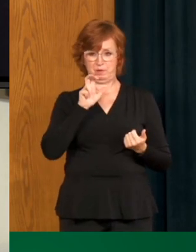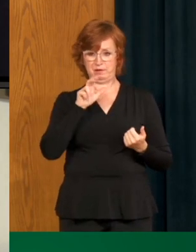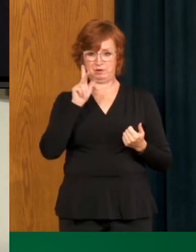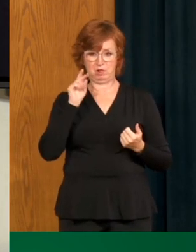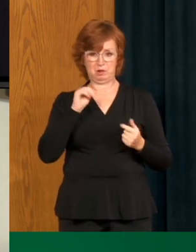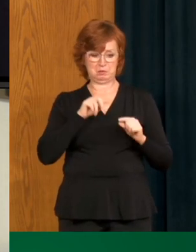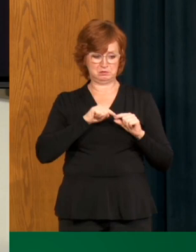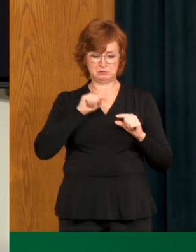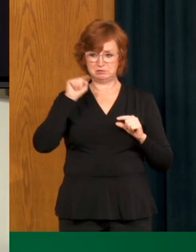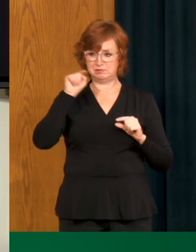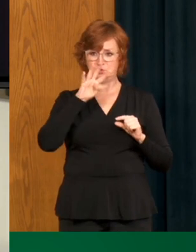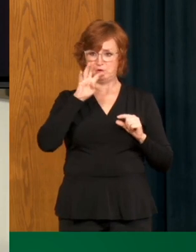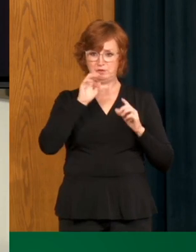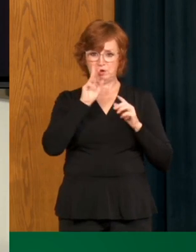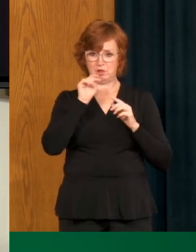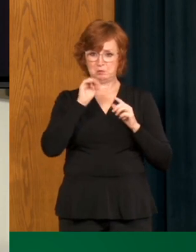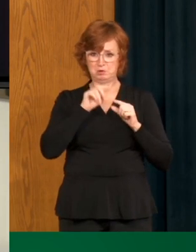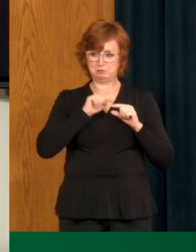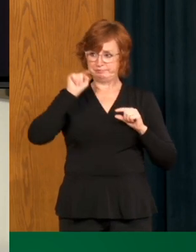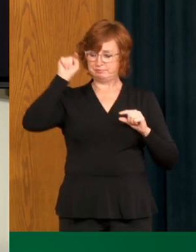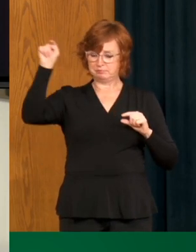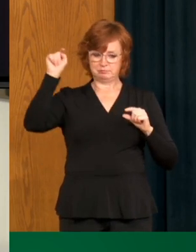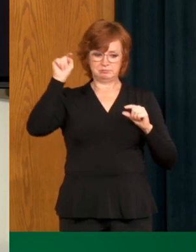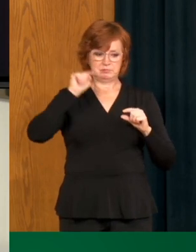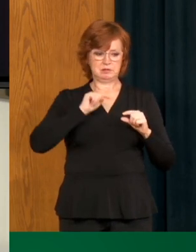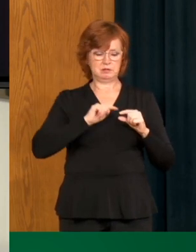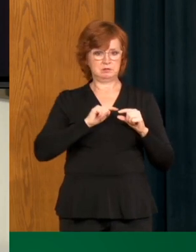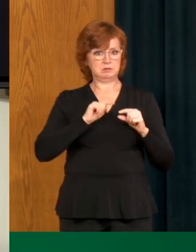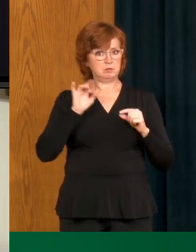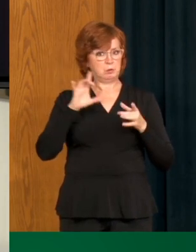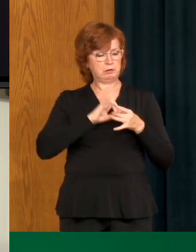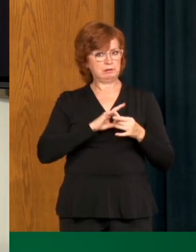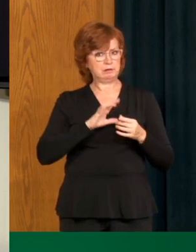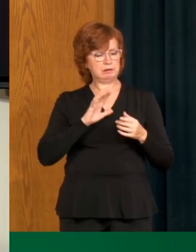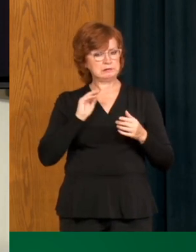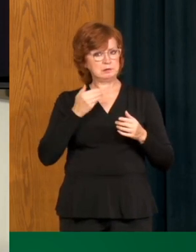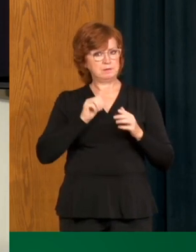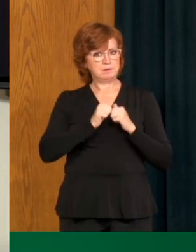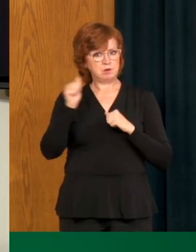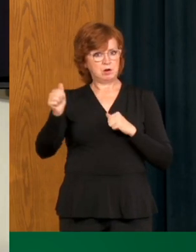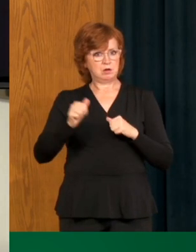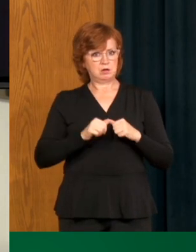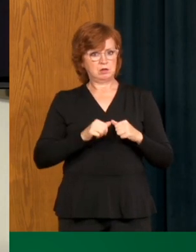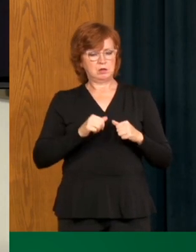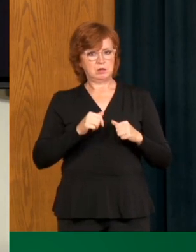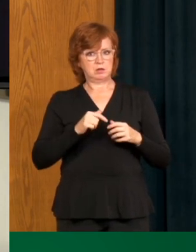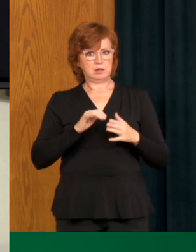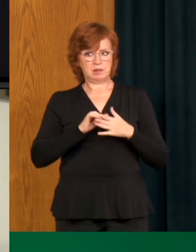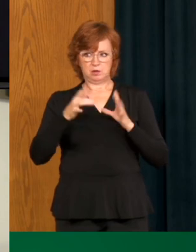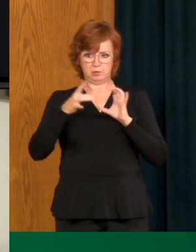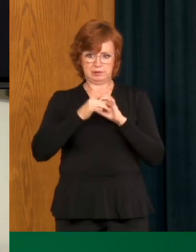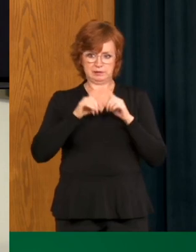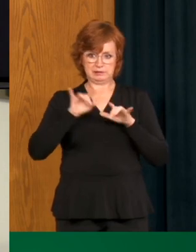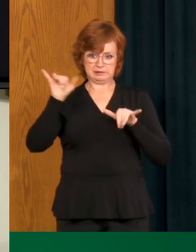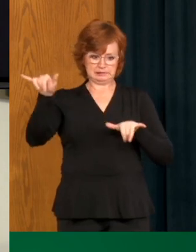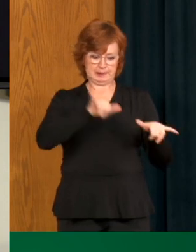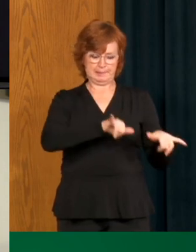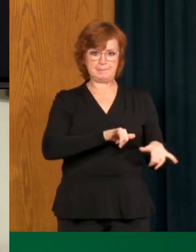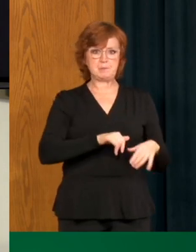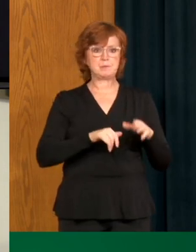outbreaks that are happening concurrently? Mayor you have any comments on the spread of the virus between communities?